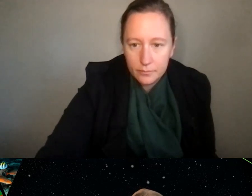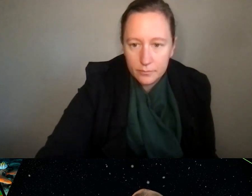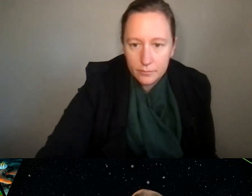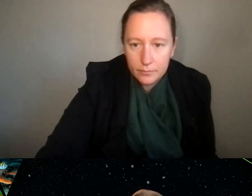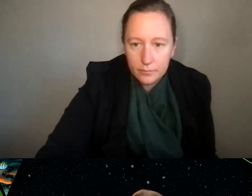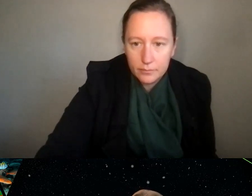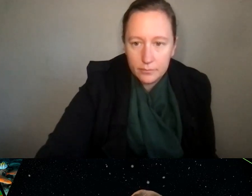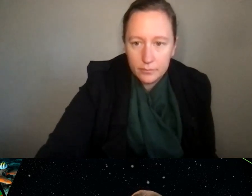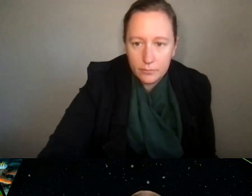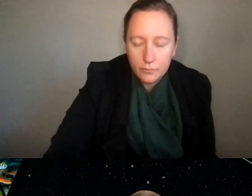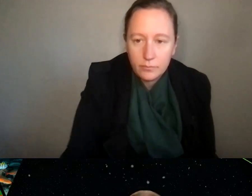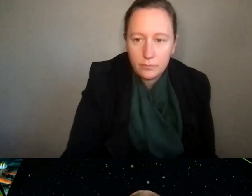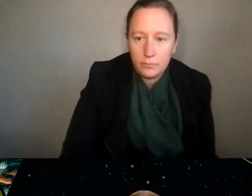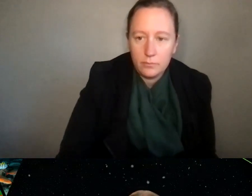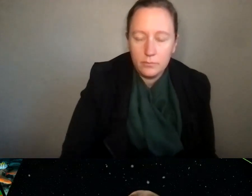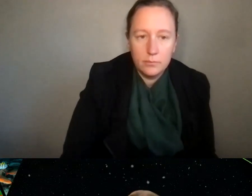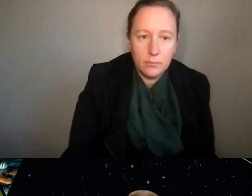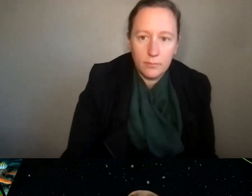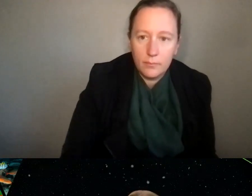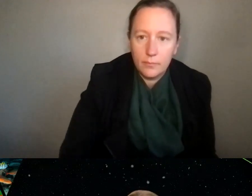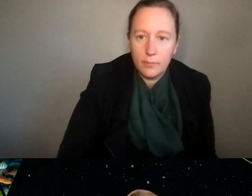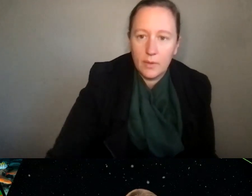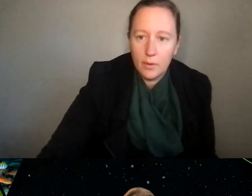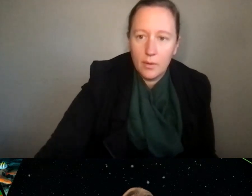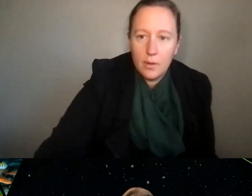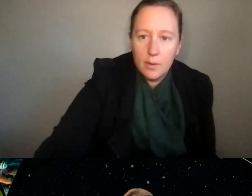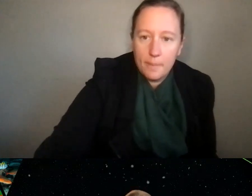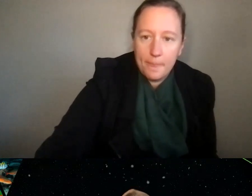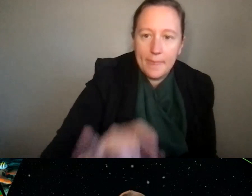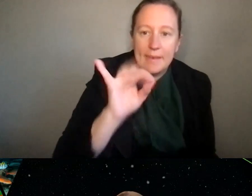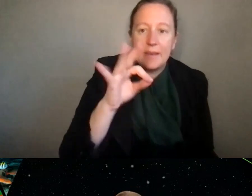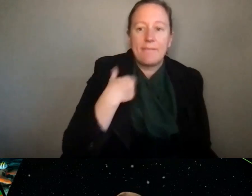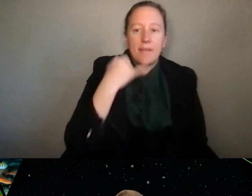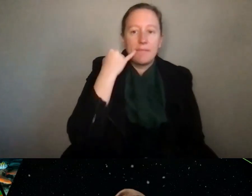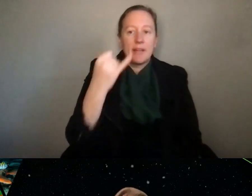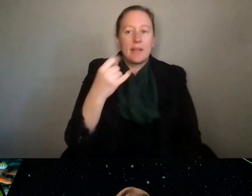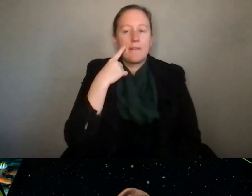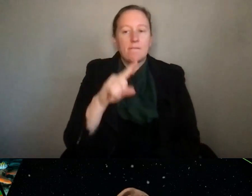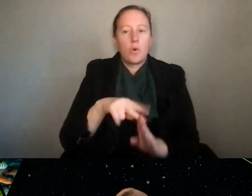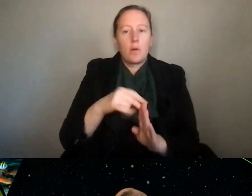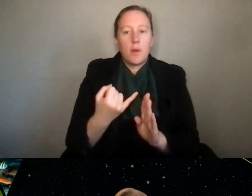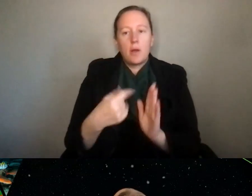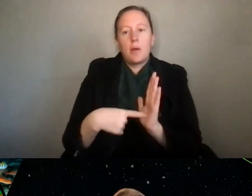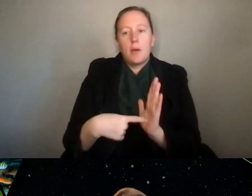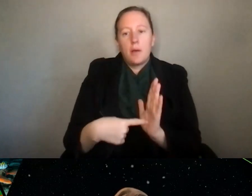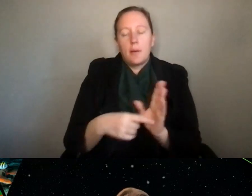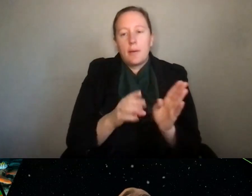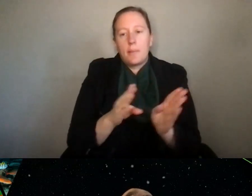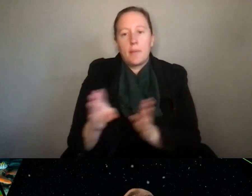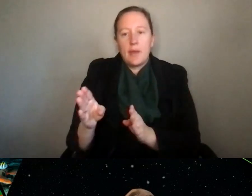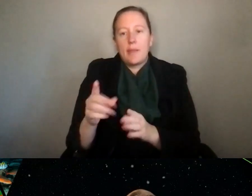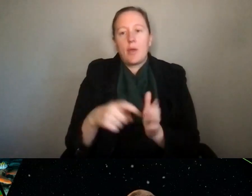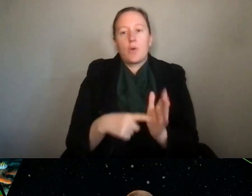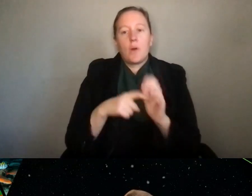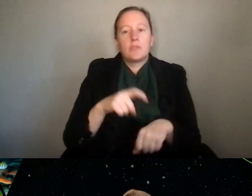Okay. If you had an idea for a project and a sampling plan that requires time on a large vessel,